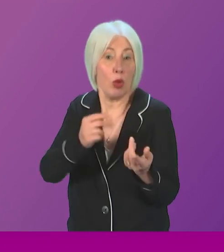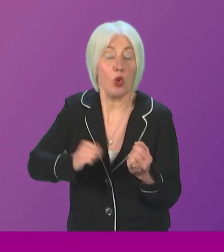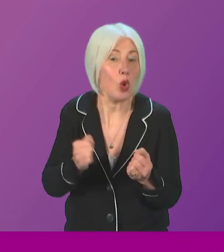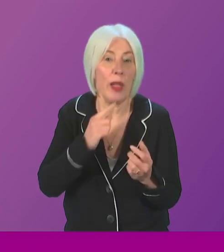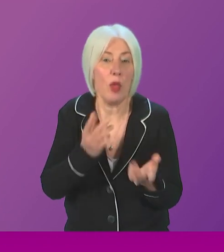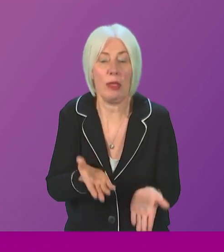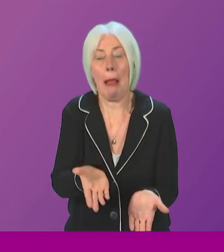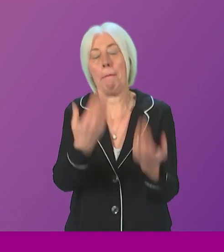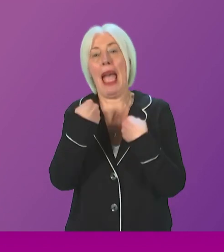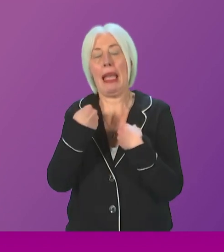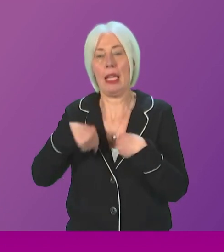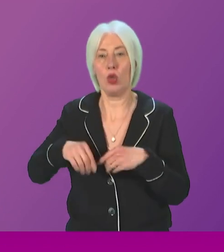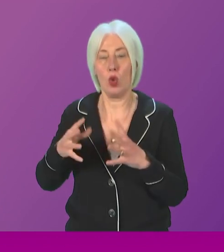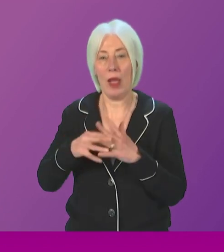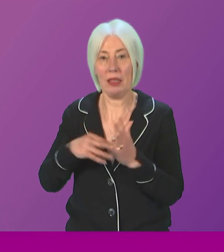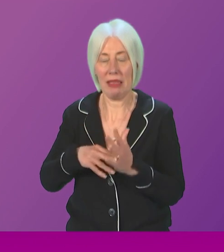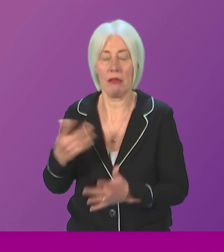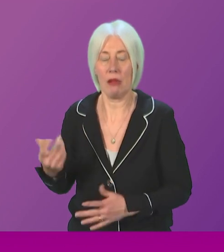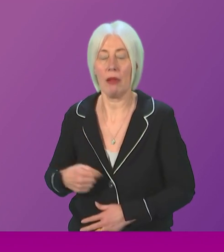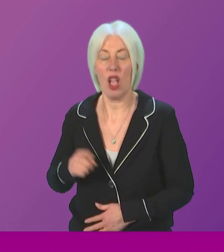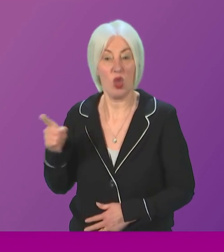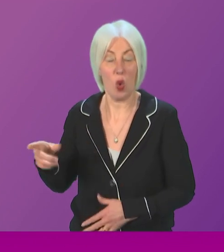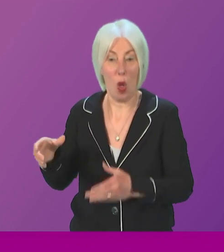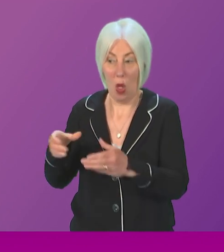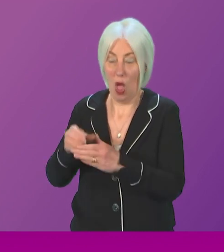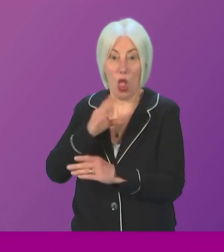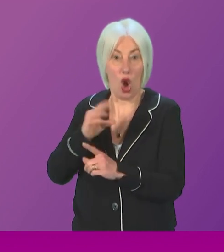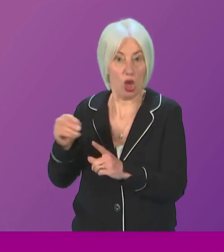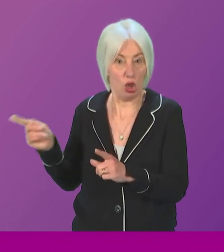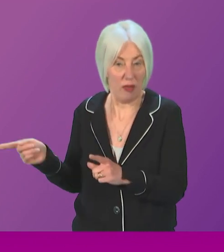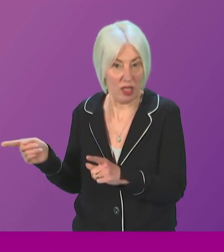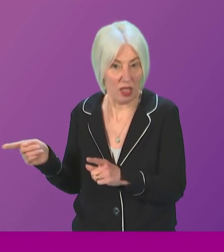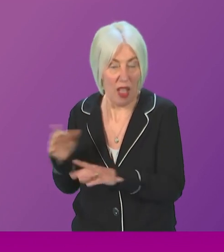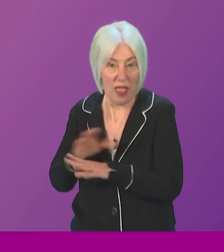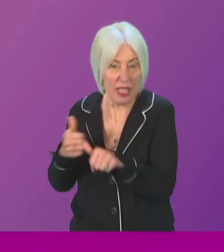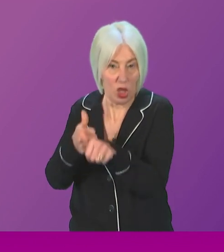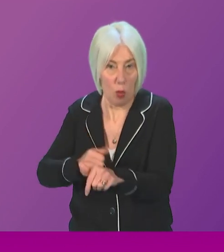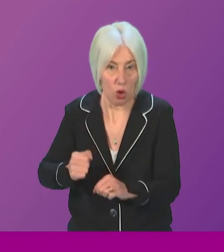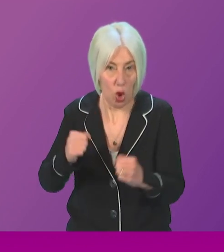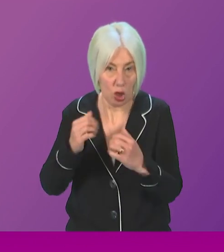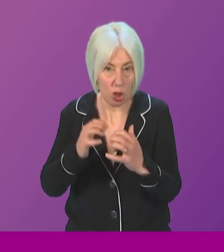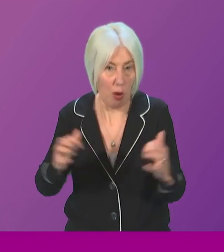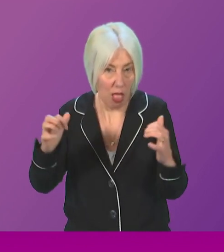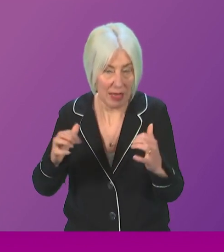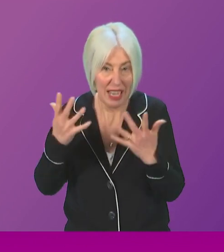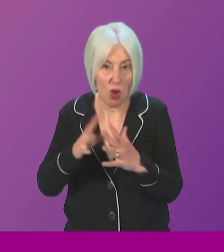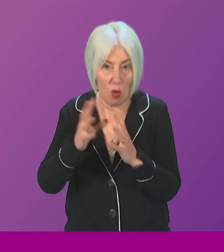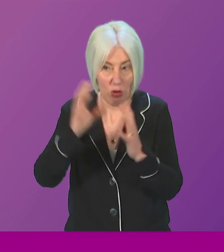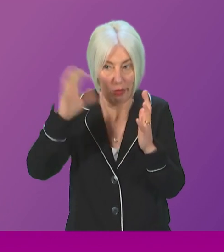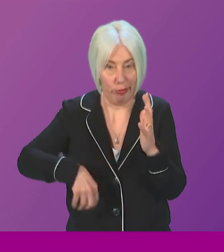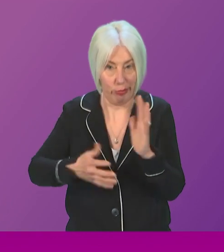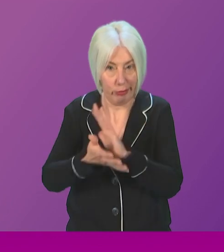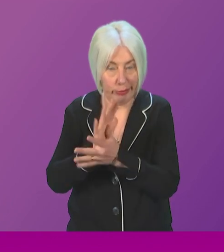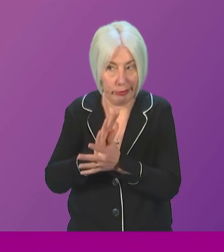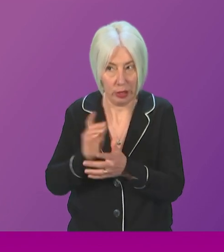that the party that didn't support the Scottish Parliament now wants to dismantle the Scottish Parliament. But